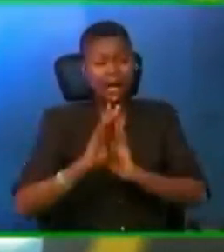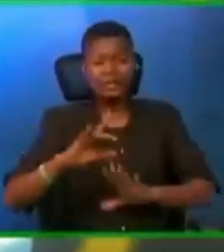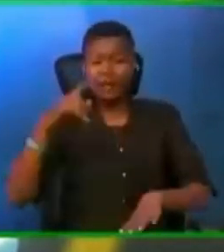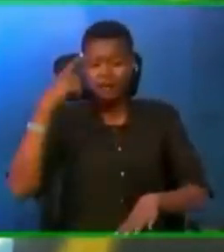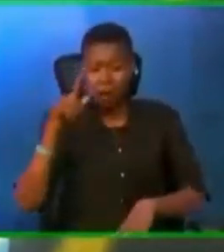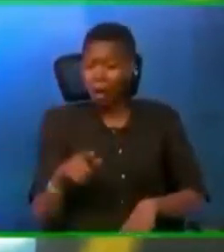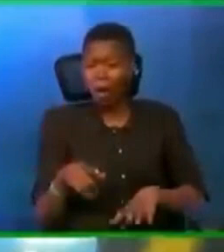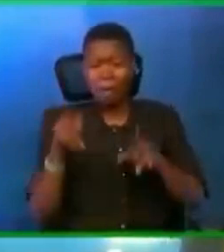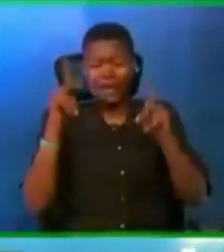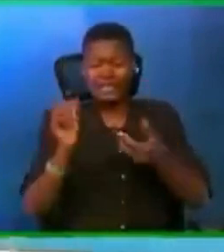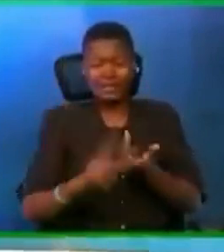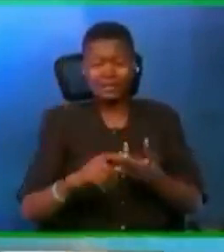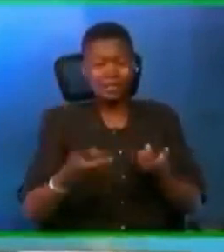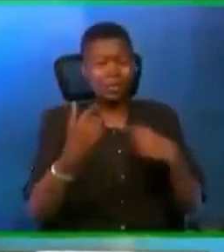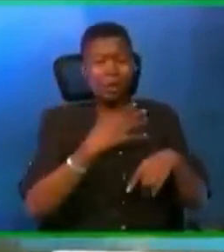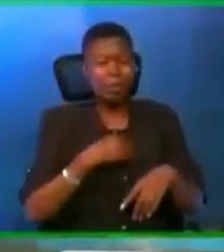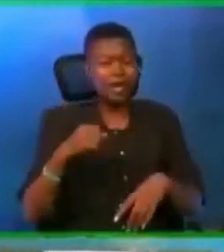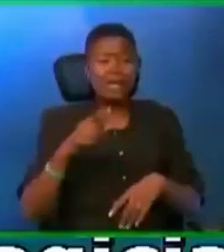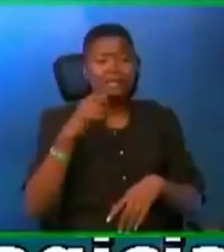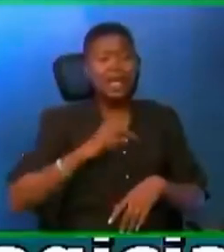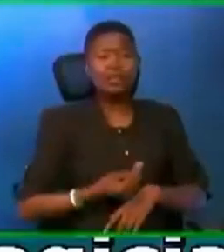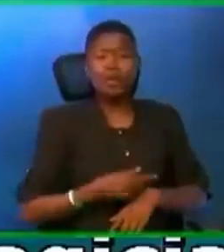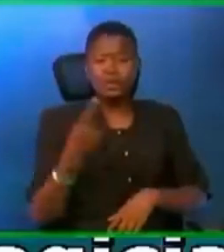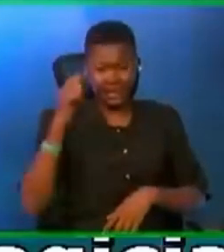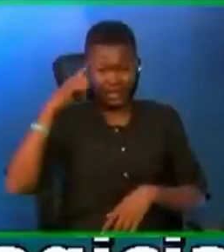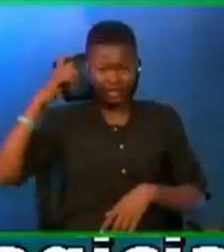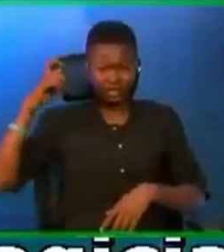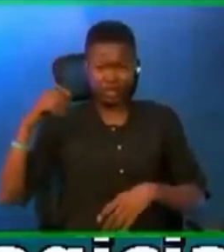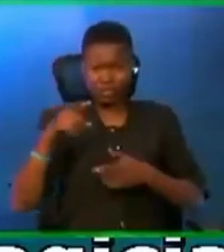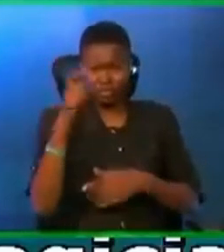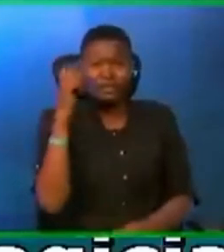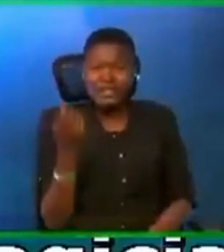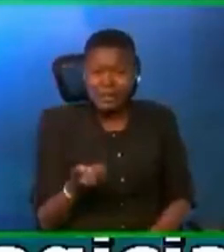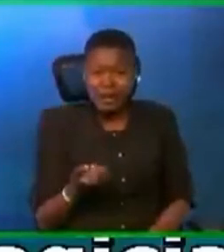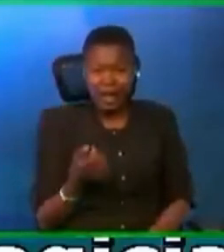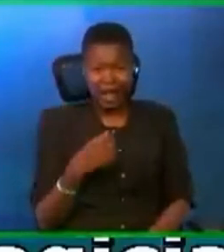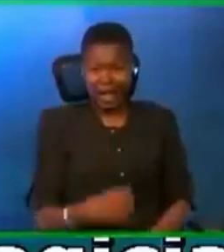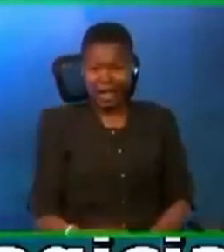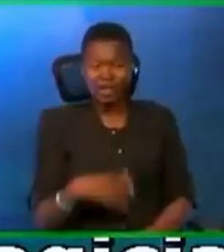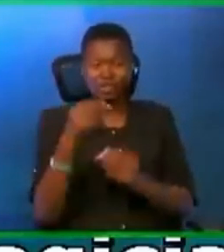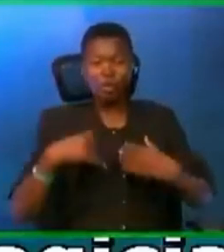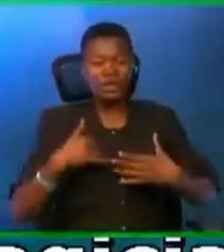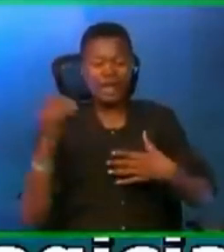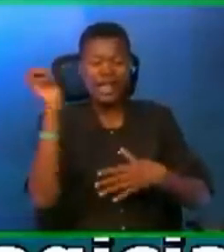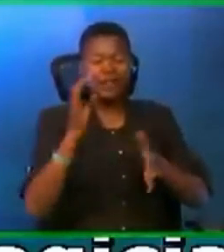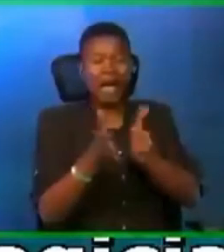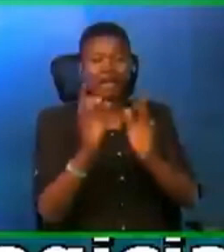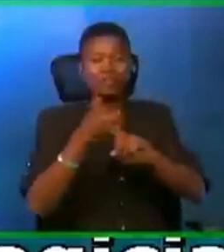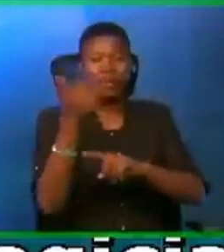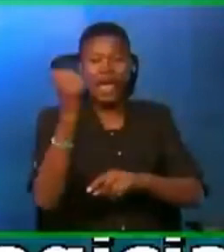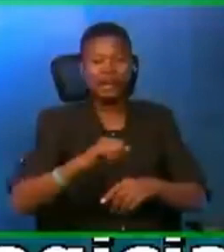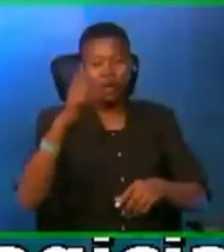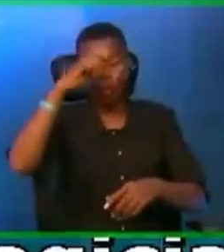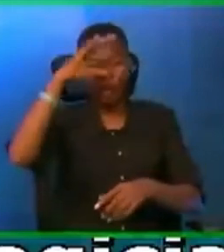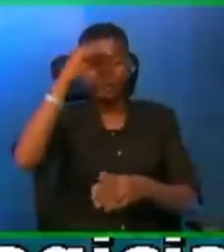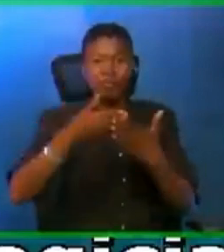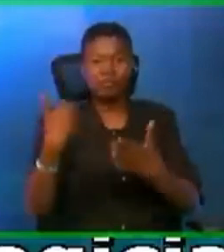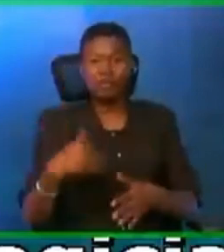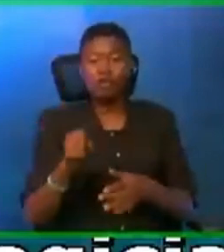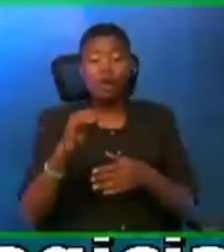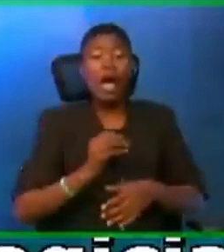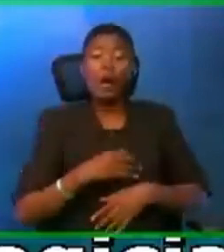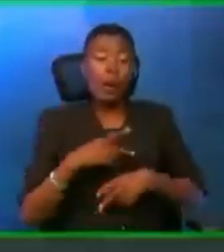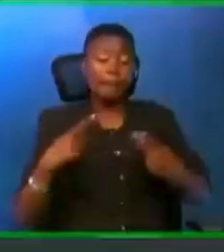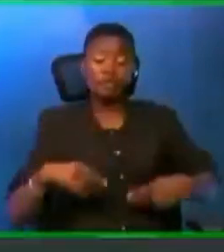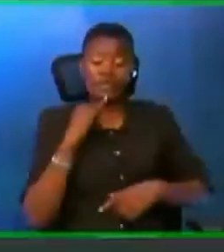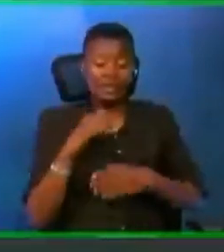exist with men, only the spirit of the Holy Ghost can tap into this request. So our peaceful is limited. There's no holiness in it. Because of